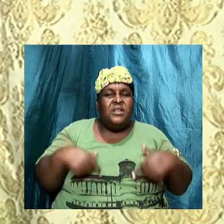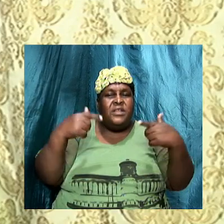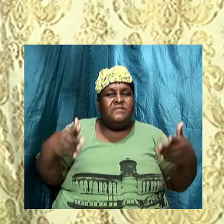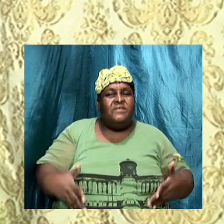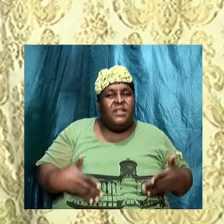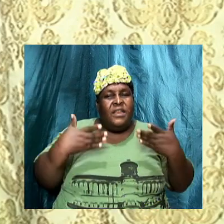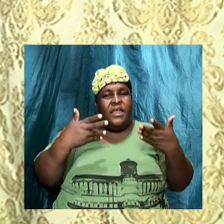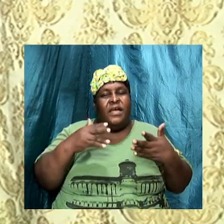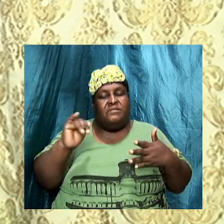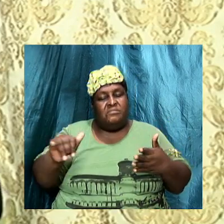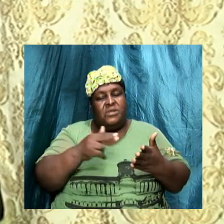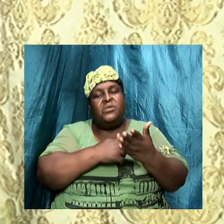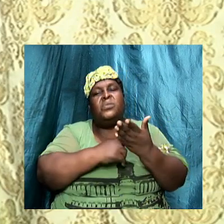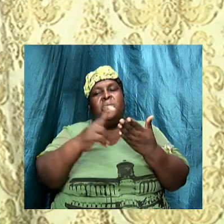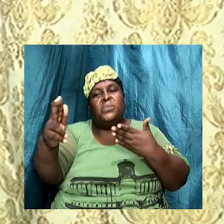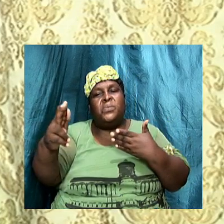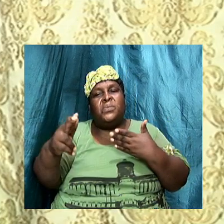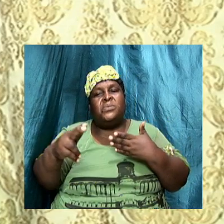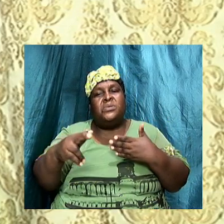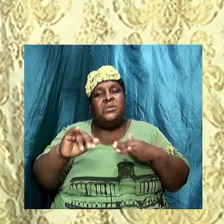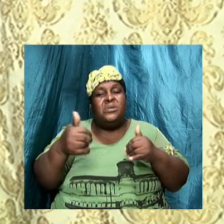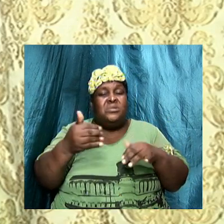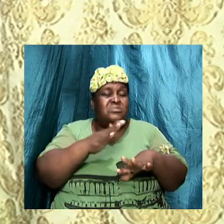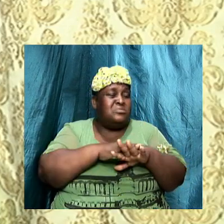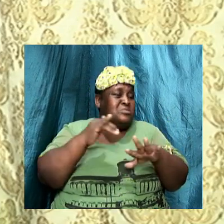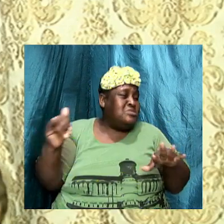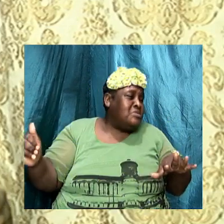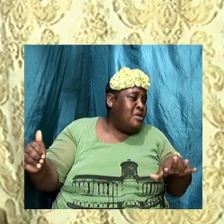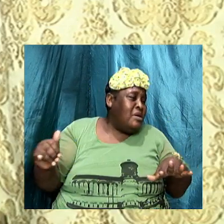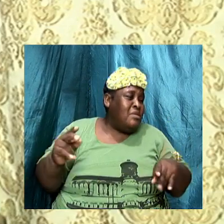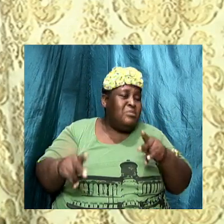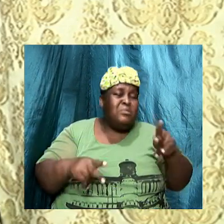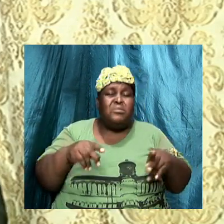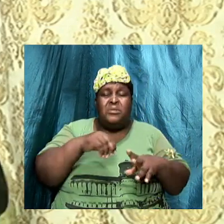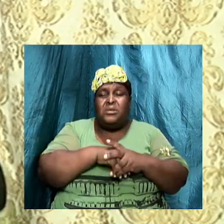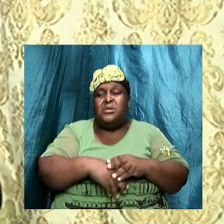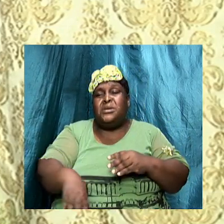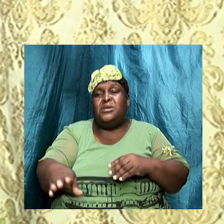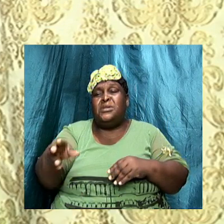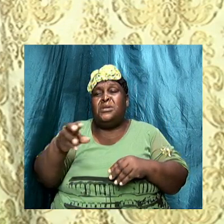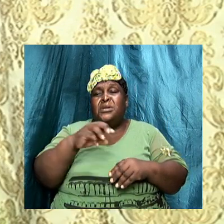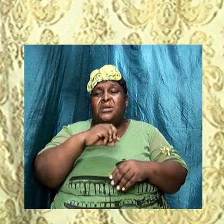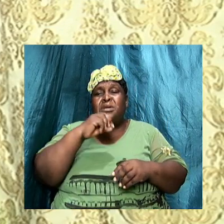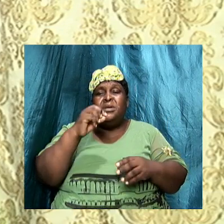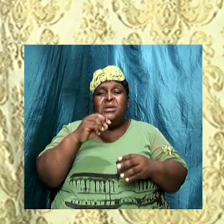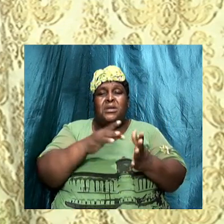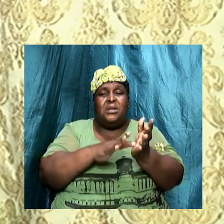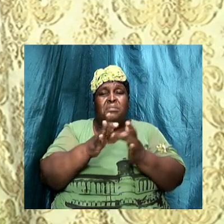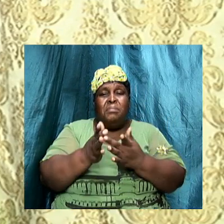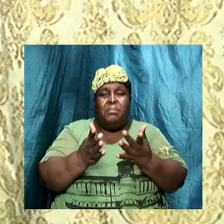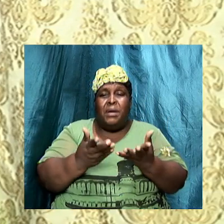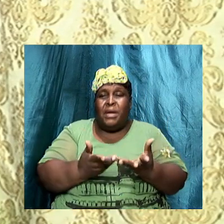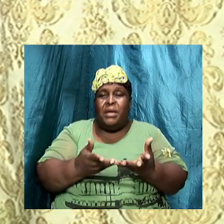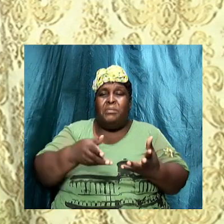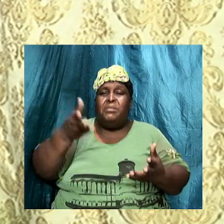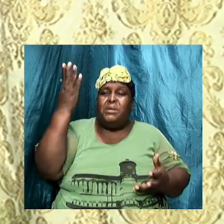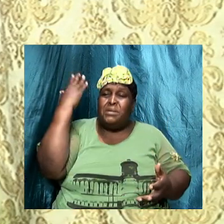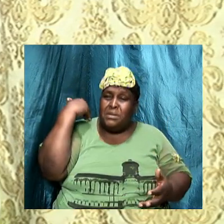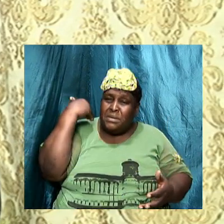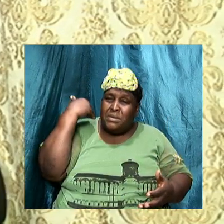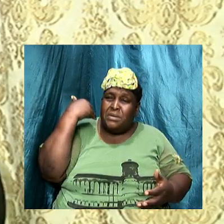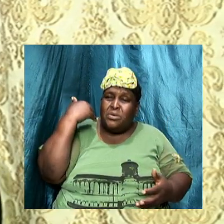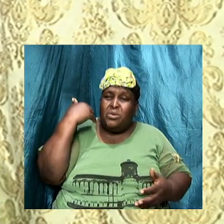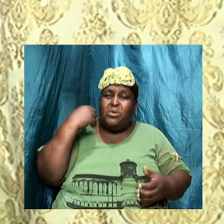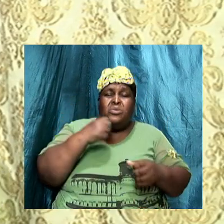holy. Amen. Just as we call folks in the Old Testament, so it is that today in the church